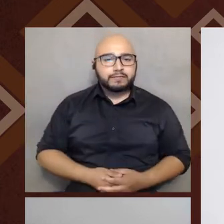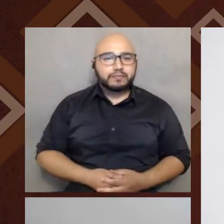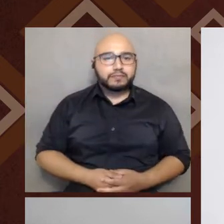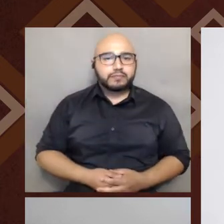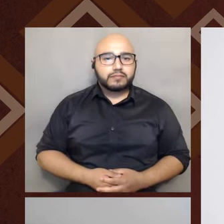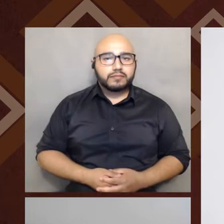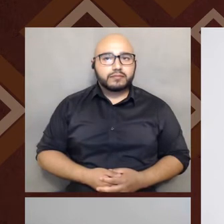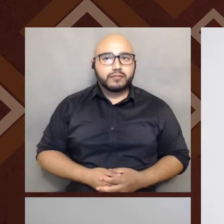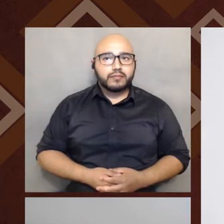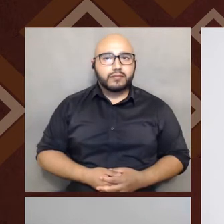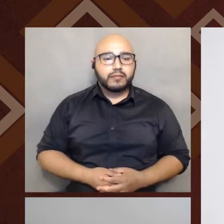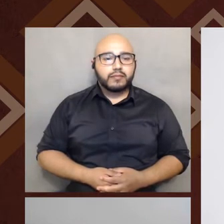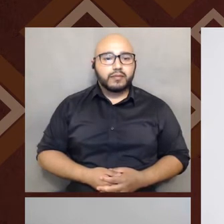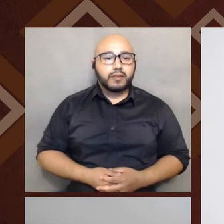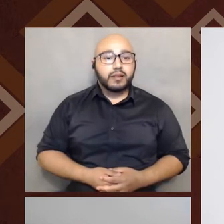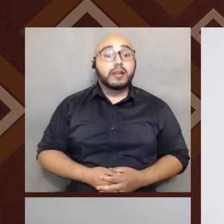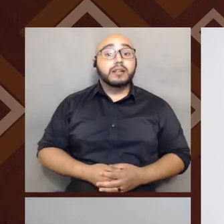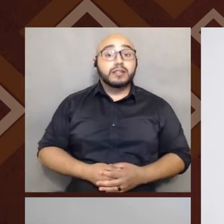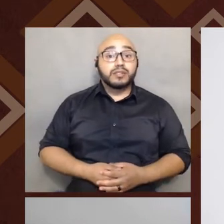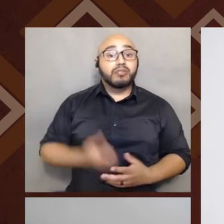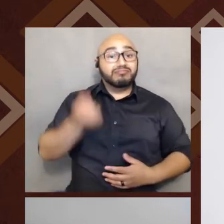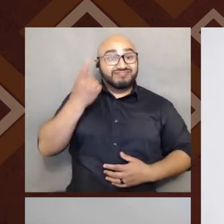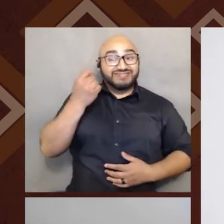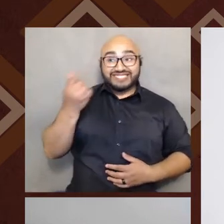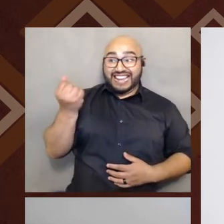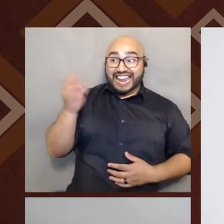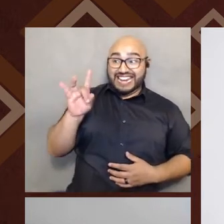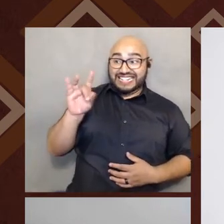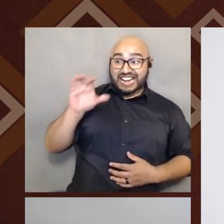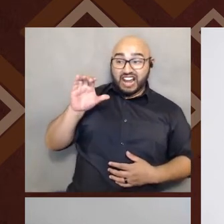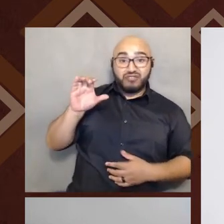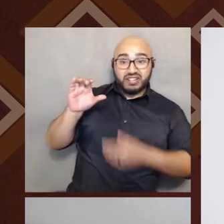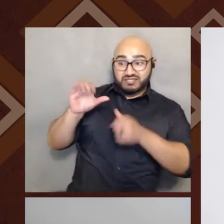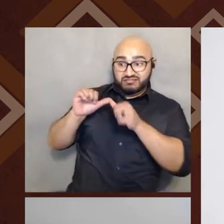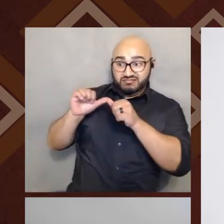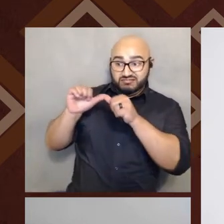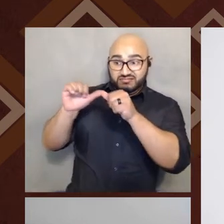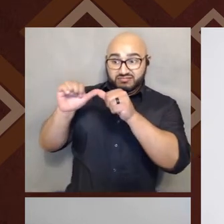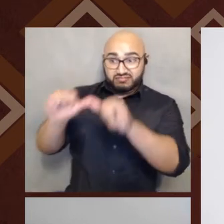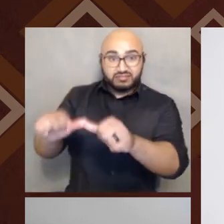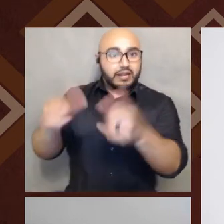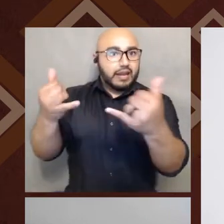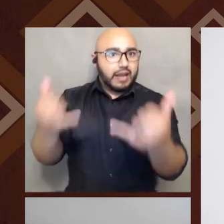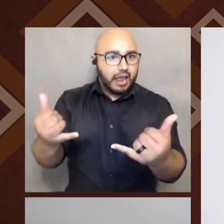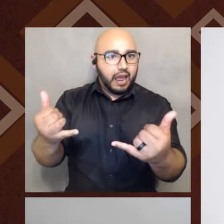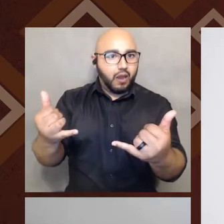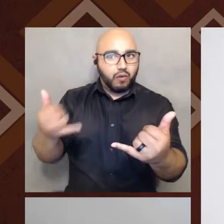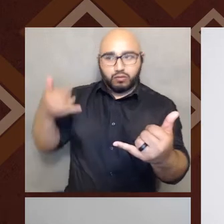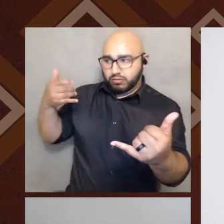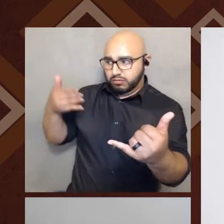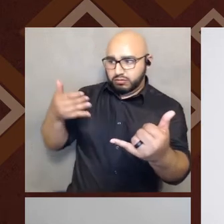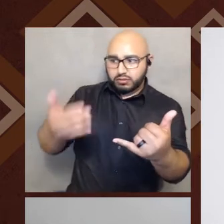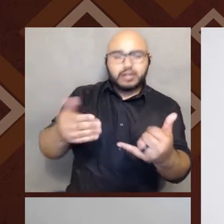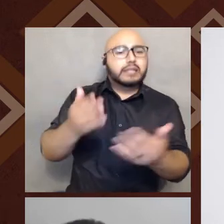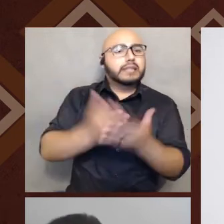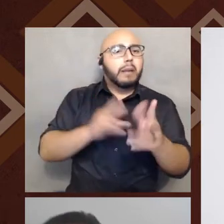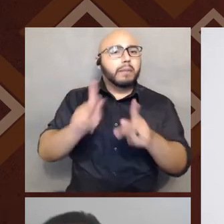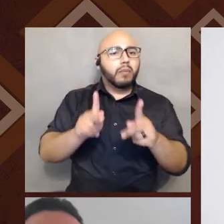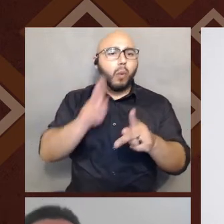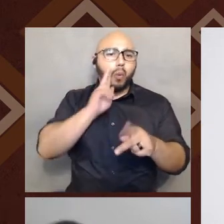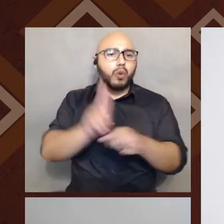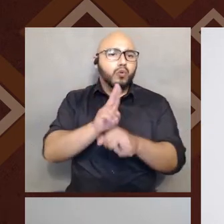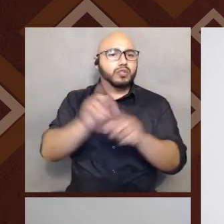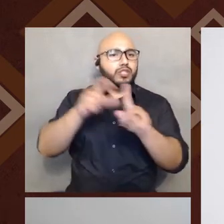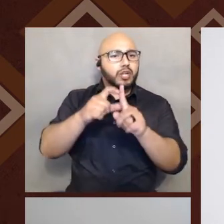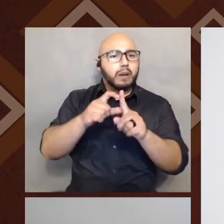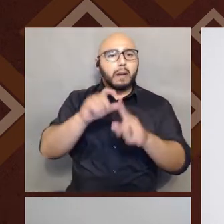in, in the, you know, again, from the nine, from the 1800s to the present, because some people today will, will use the term Mexican or again, Mexicano,